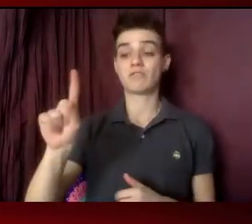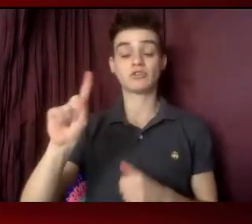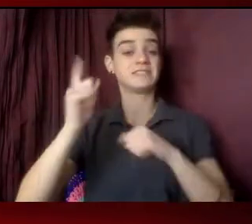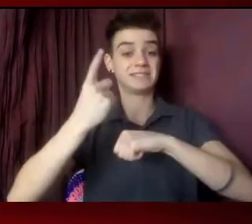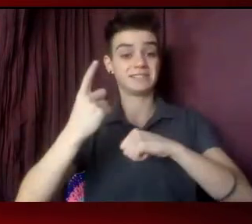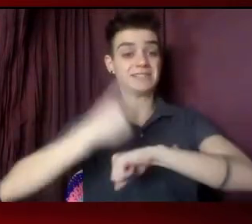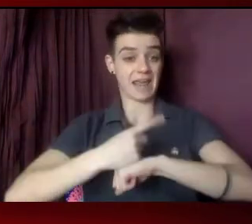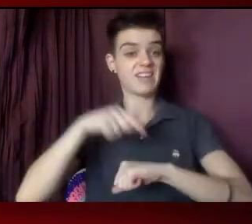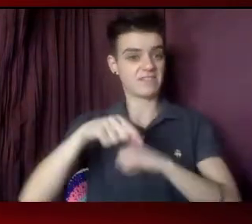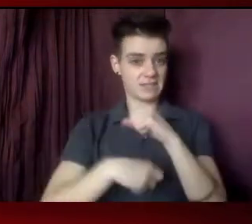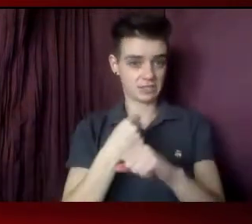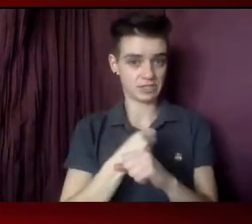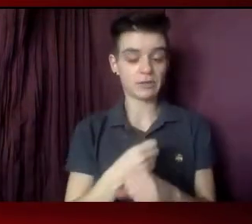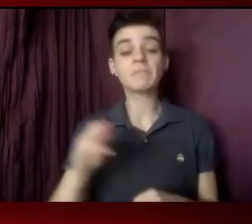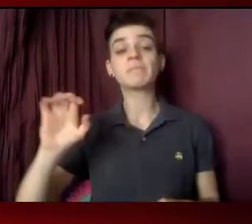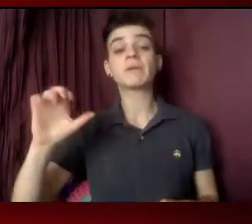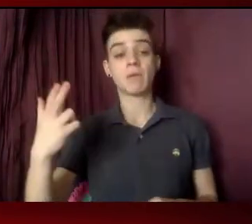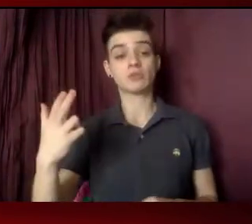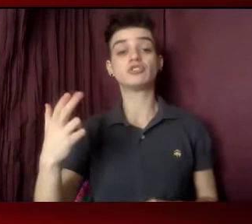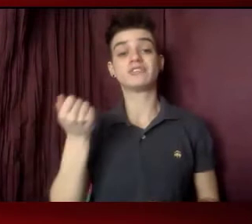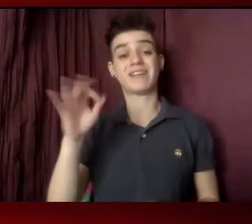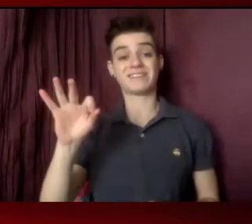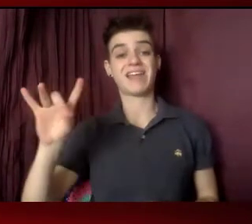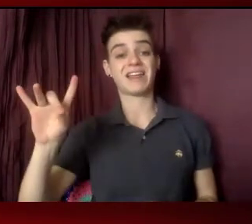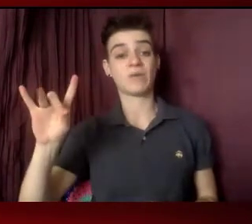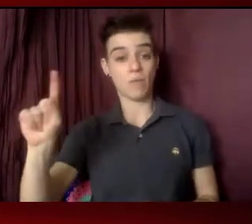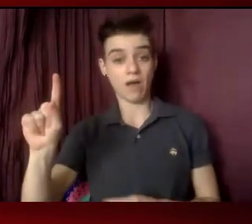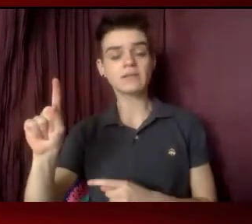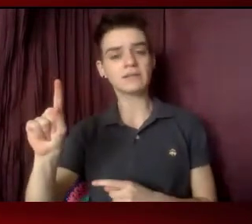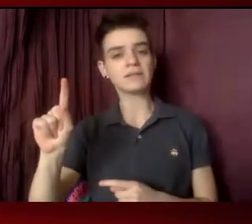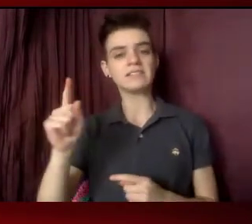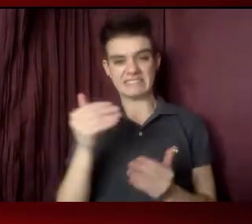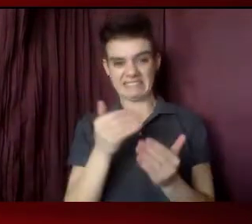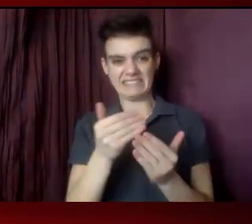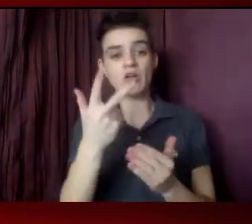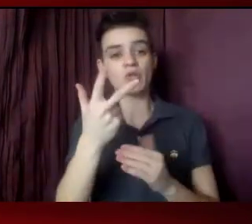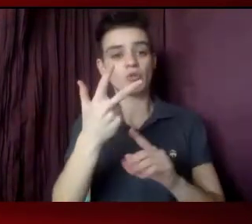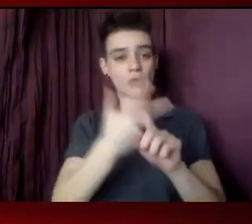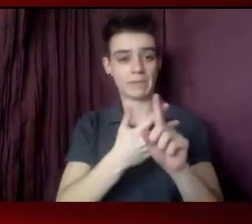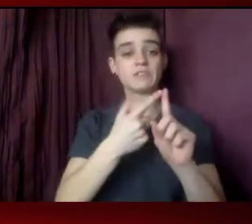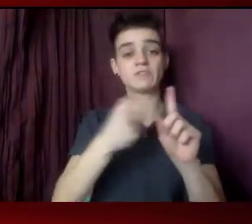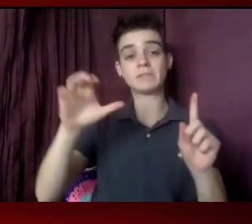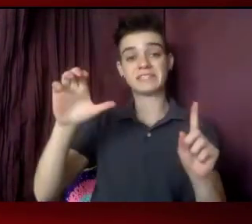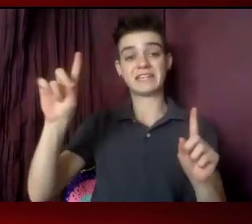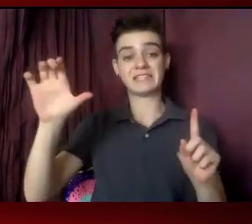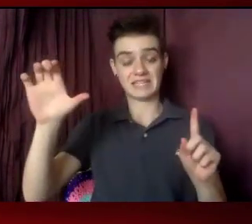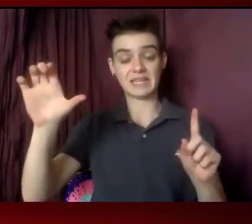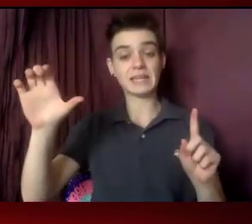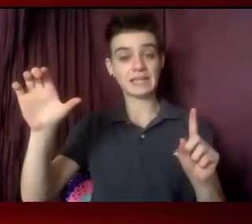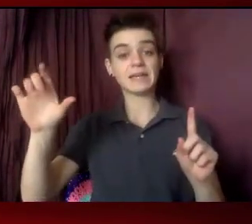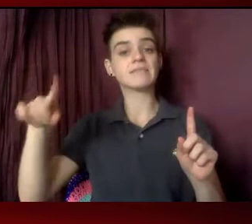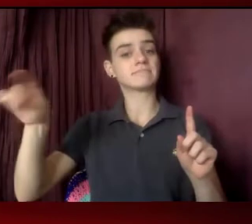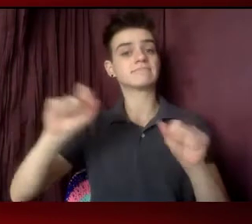But in March of 81, we were just three months away from the CDC releasing in June, the